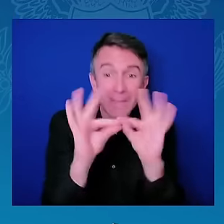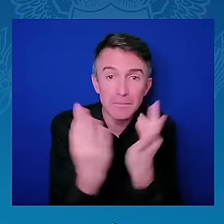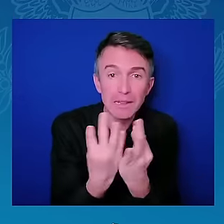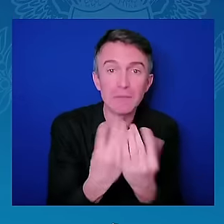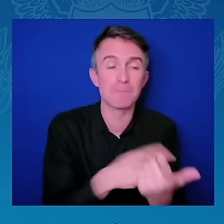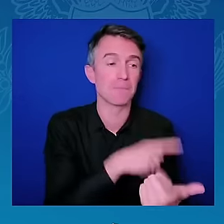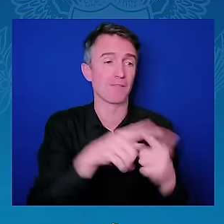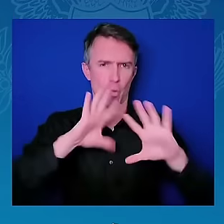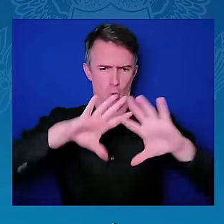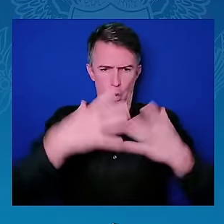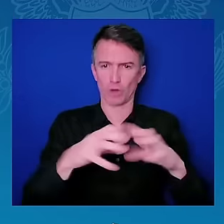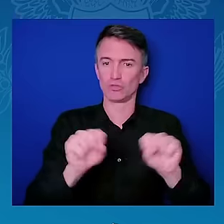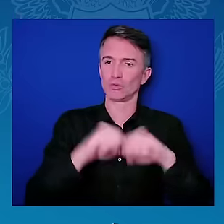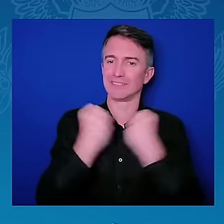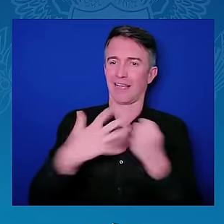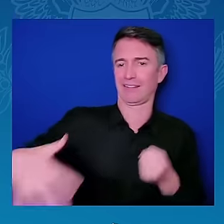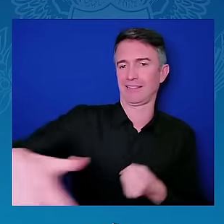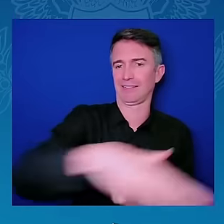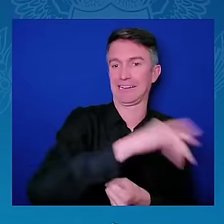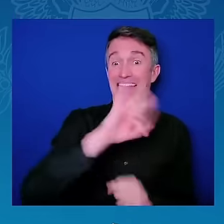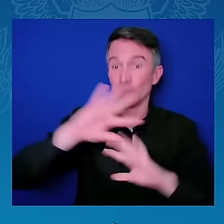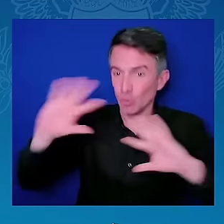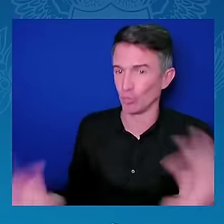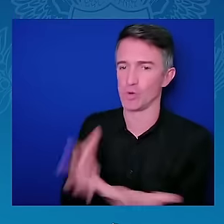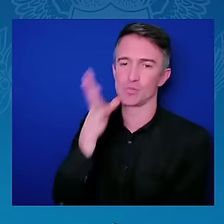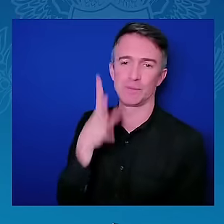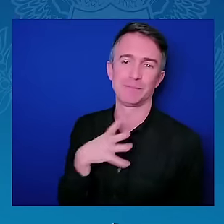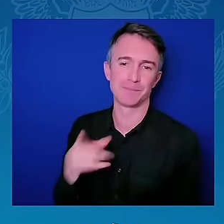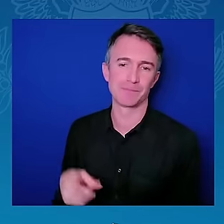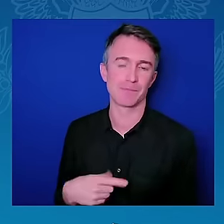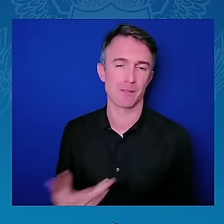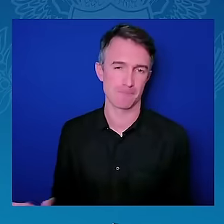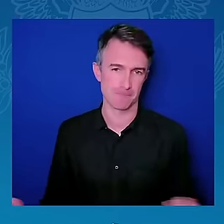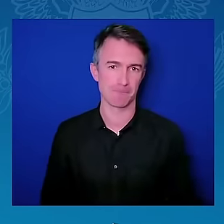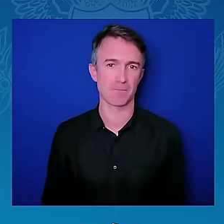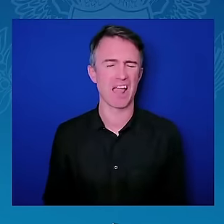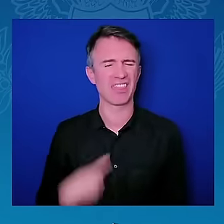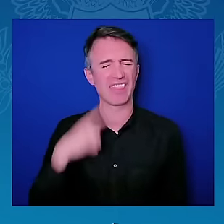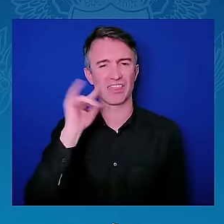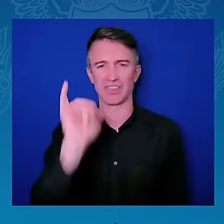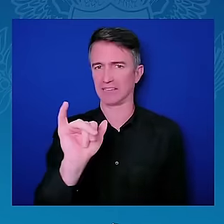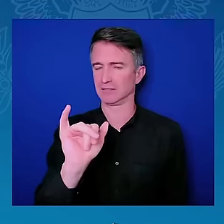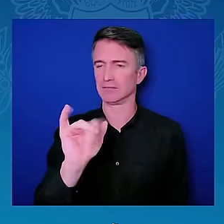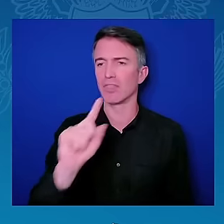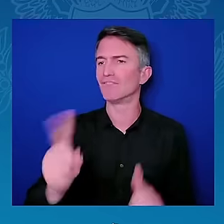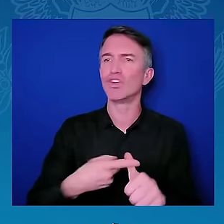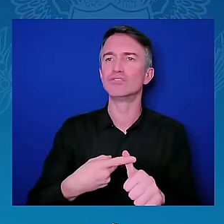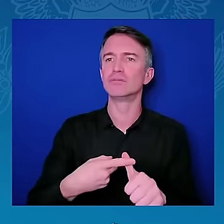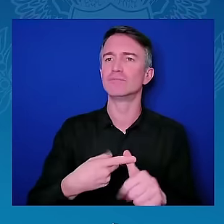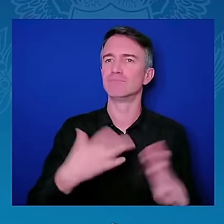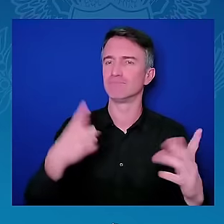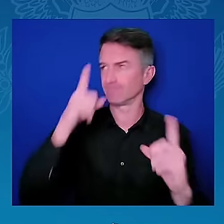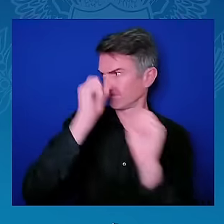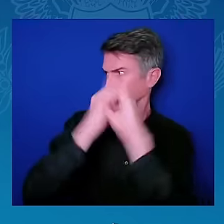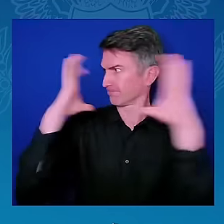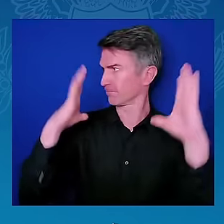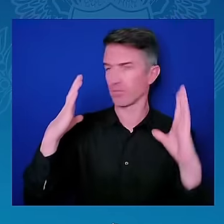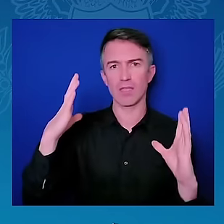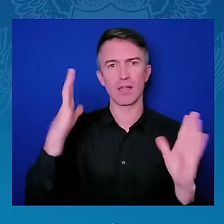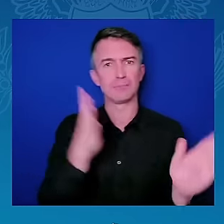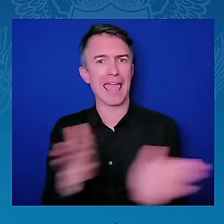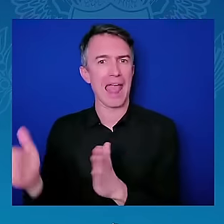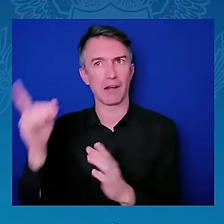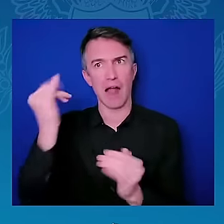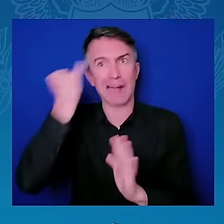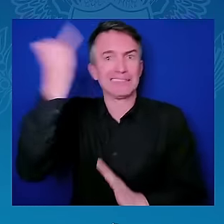also to layer upon the initiative, what are the current crises that we must address in a way that we